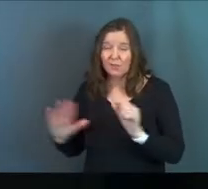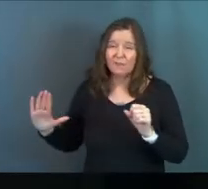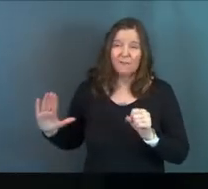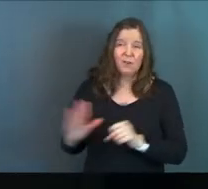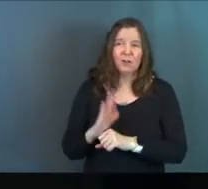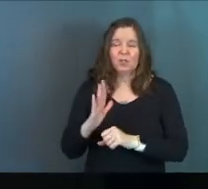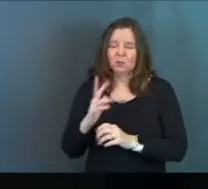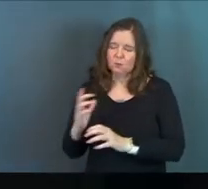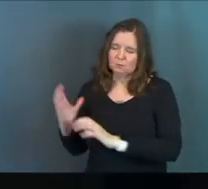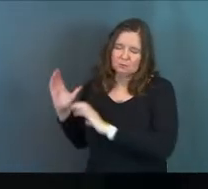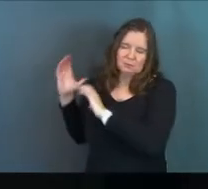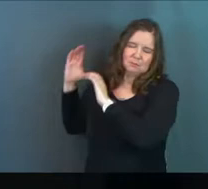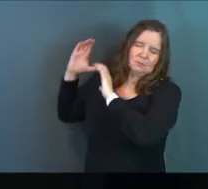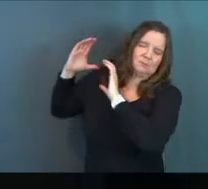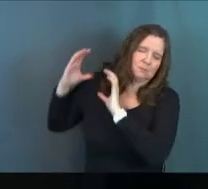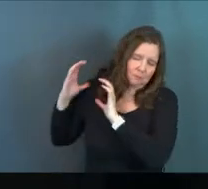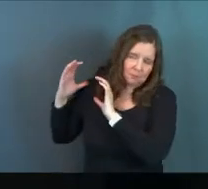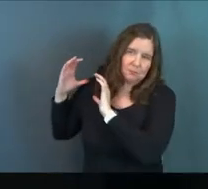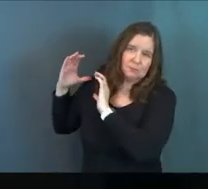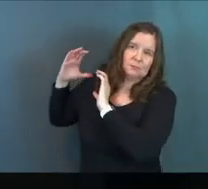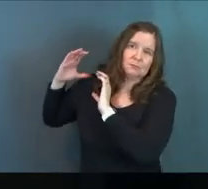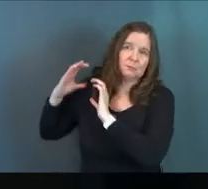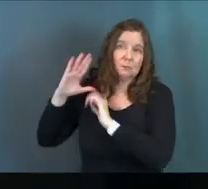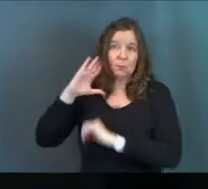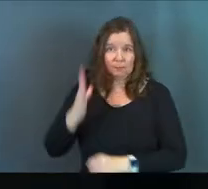entire thing. You're going to carry it to your place of death.